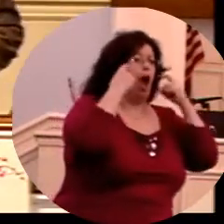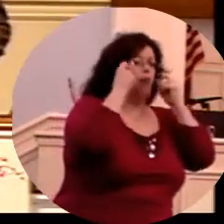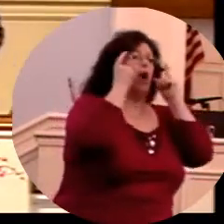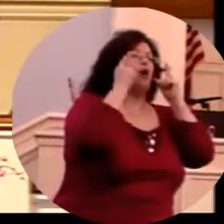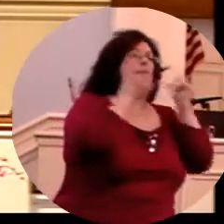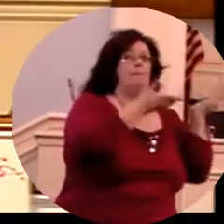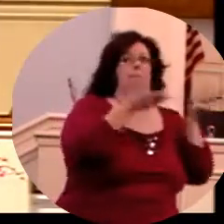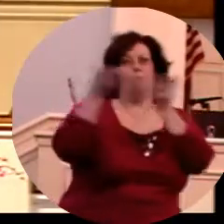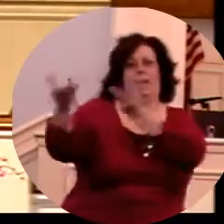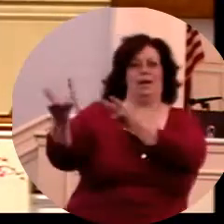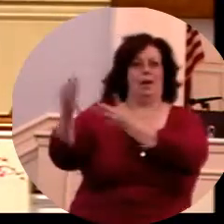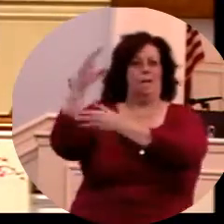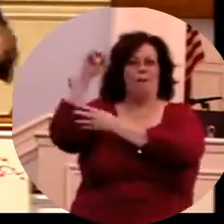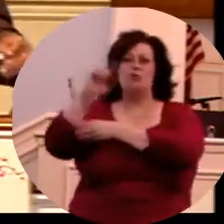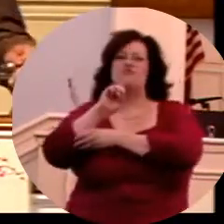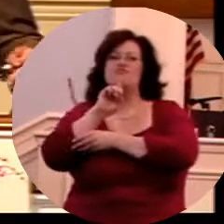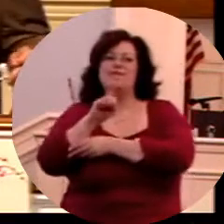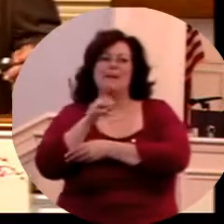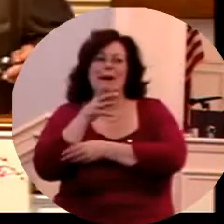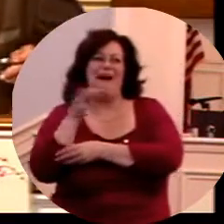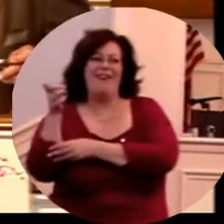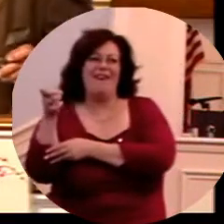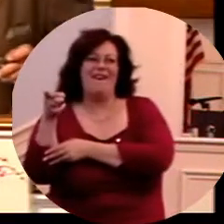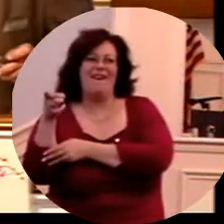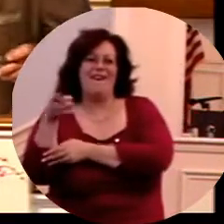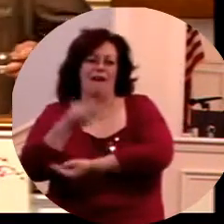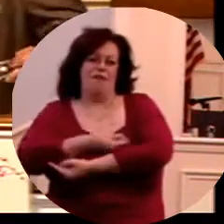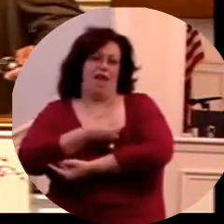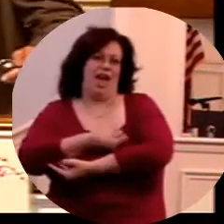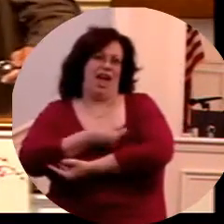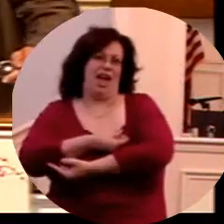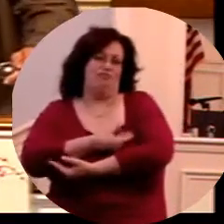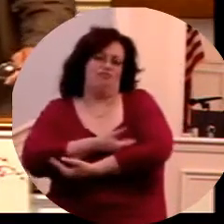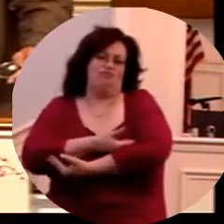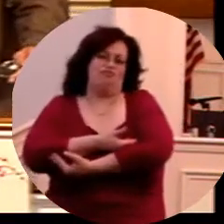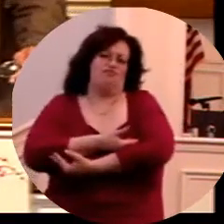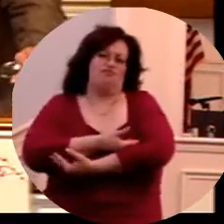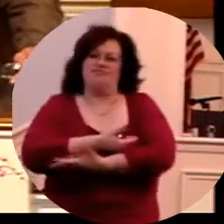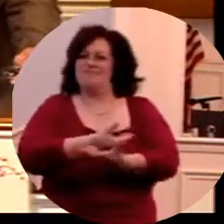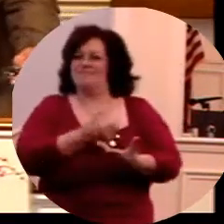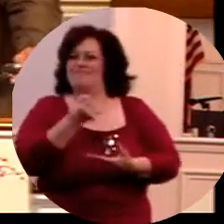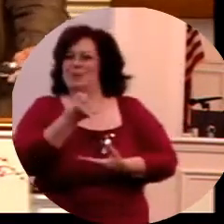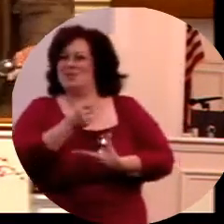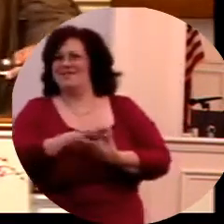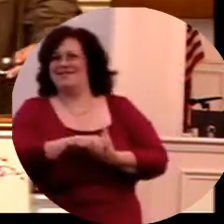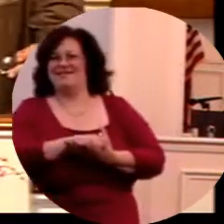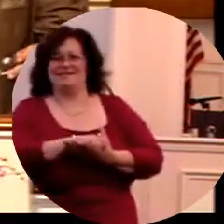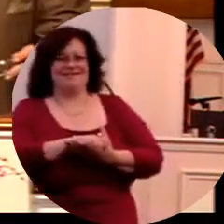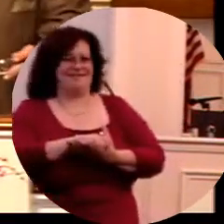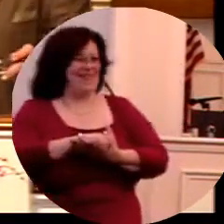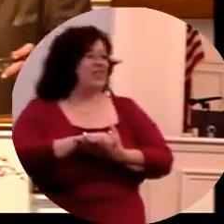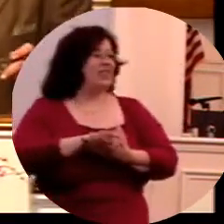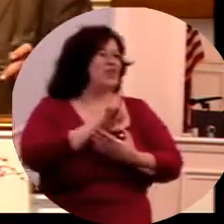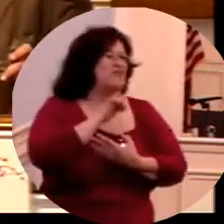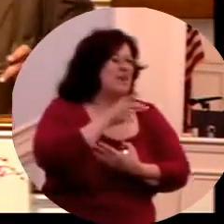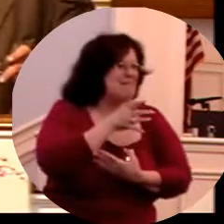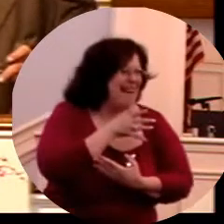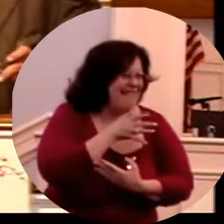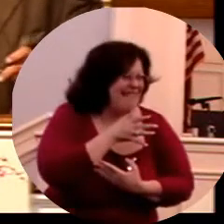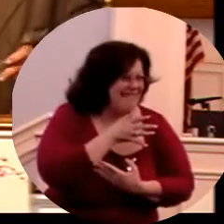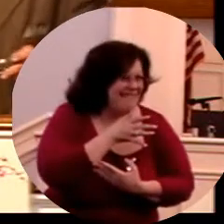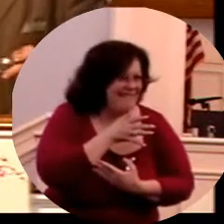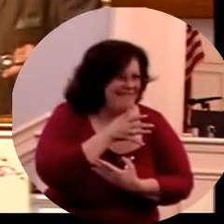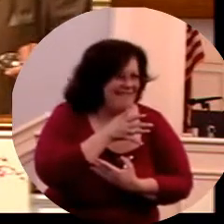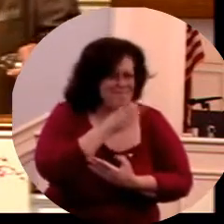for her to nurse him. I want you to always remember this about that. That she not only did she nurse him physically,